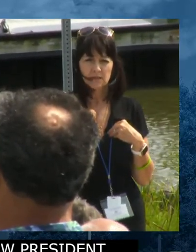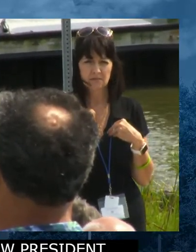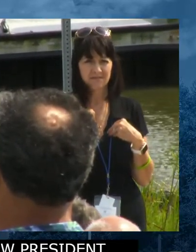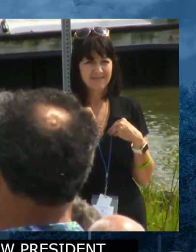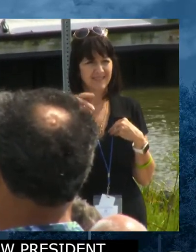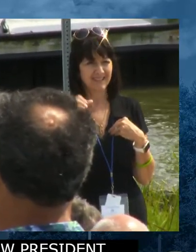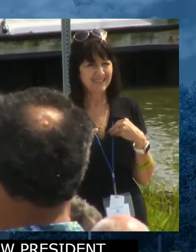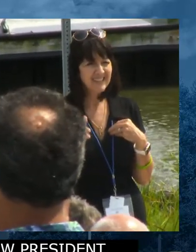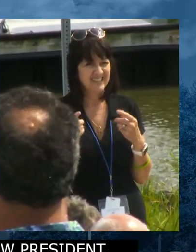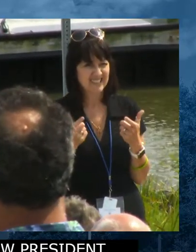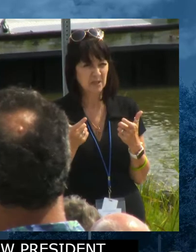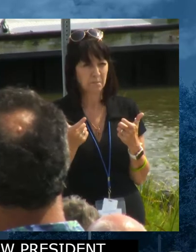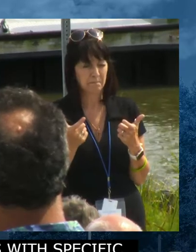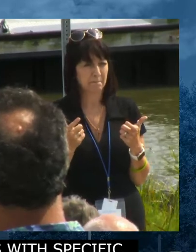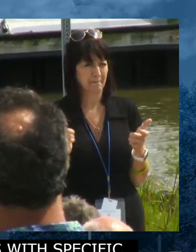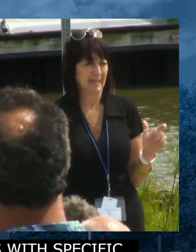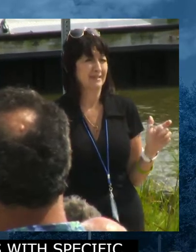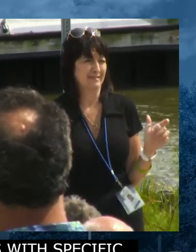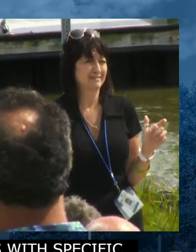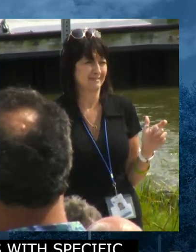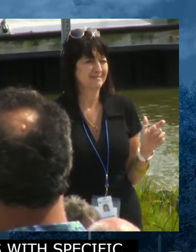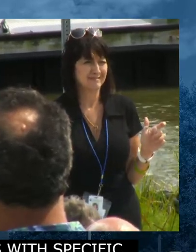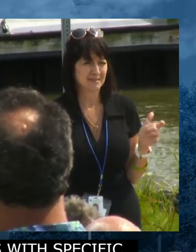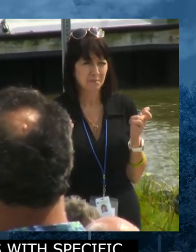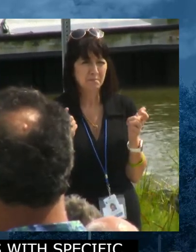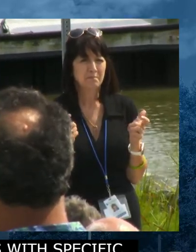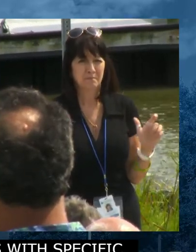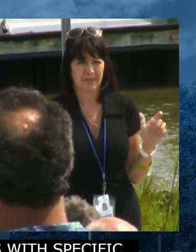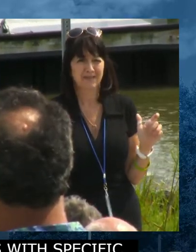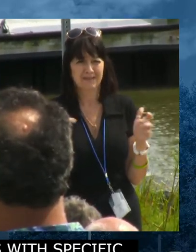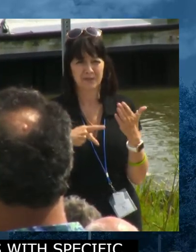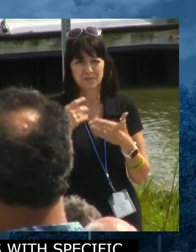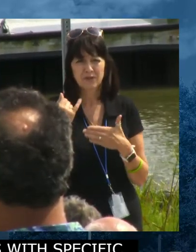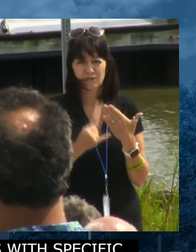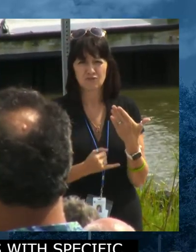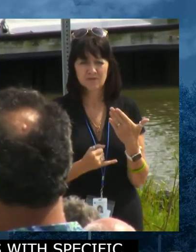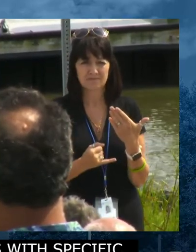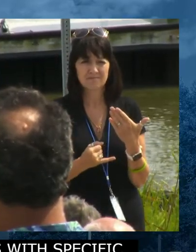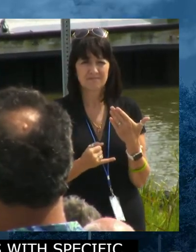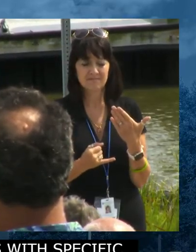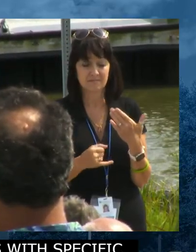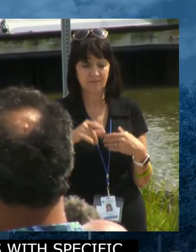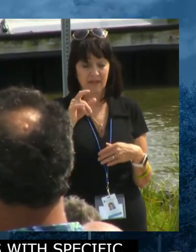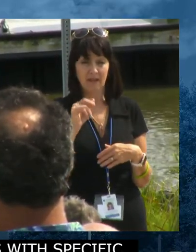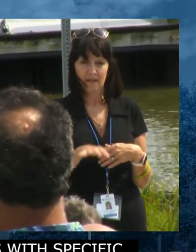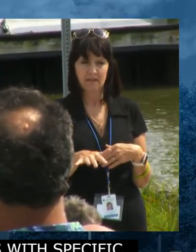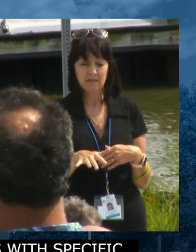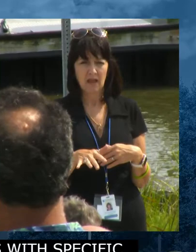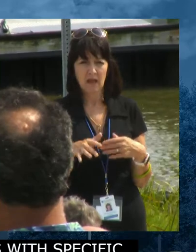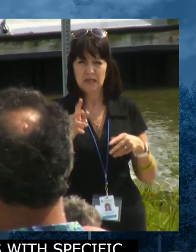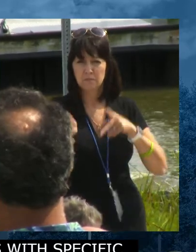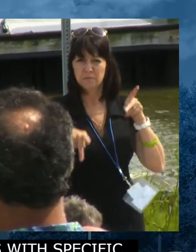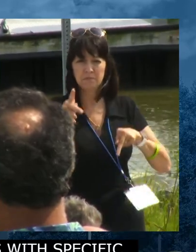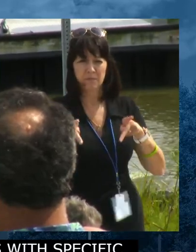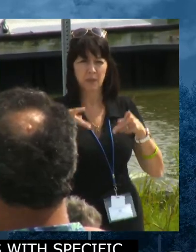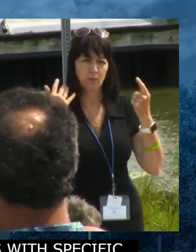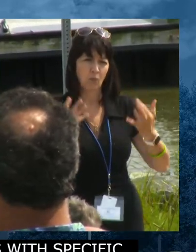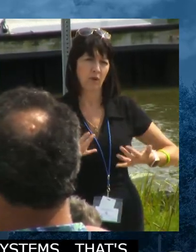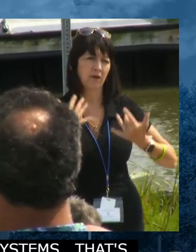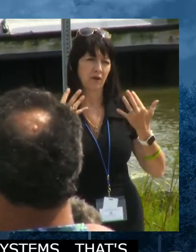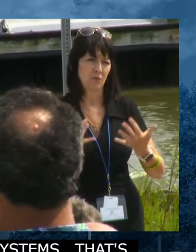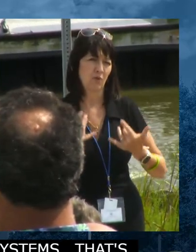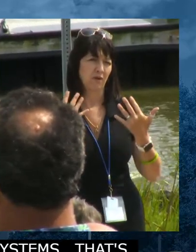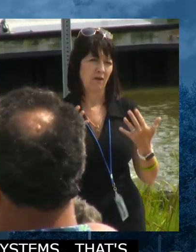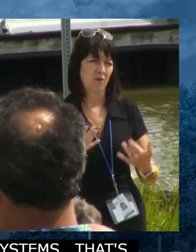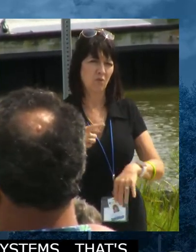big deal. Long time coming. And as your governor, it's just an incredible privilege